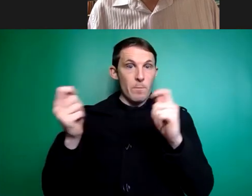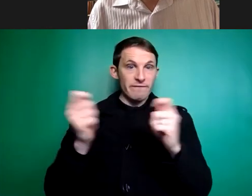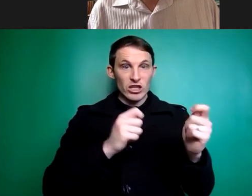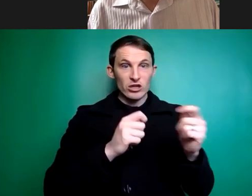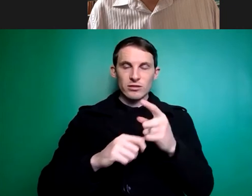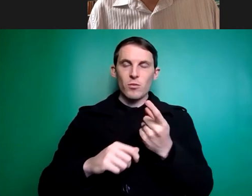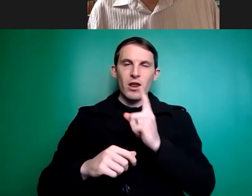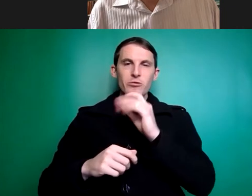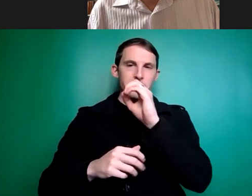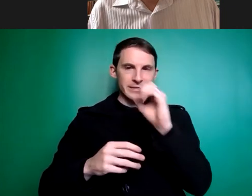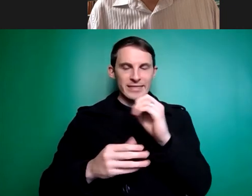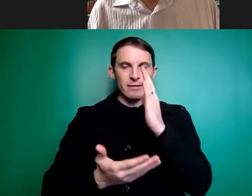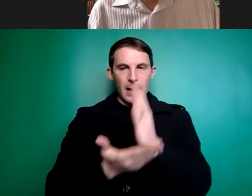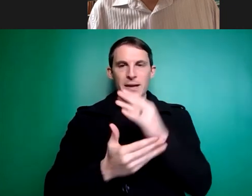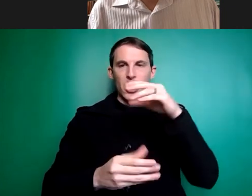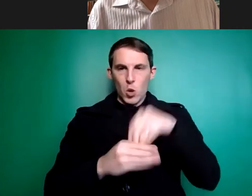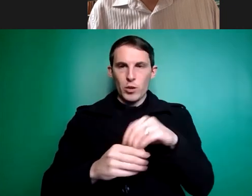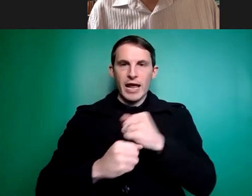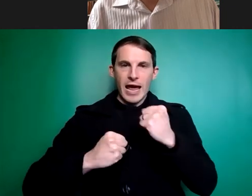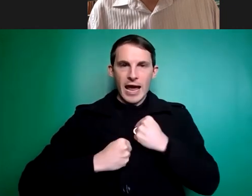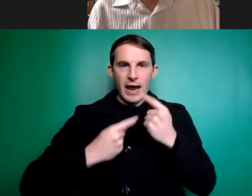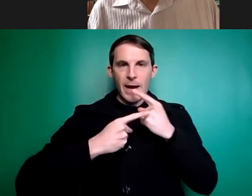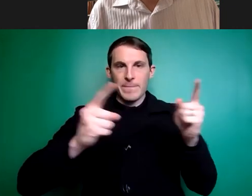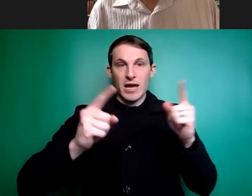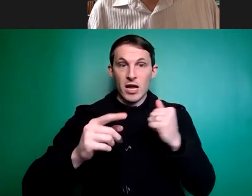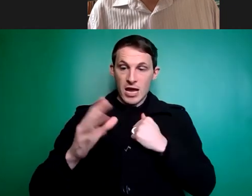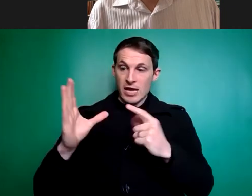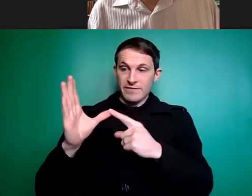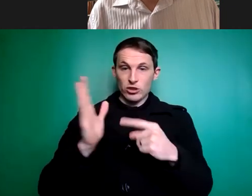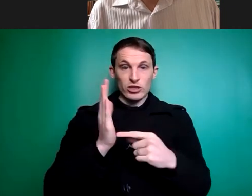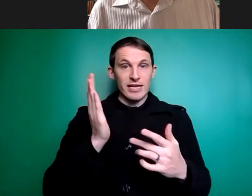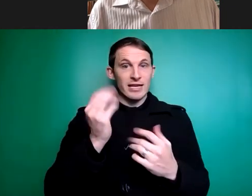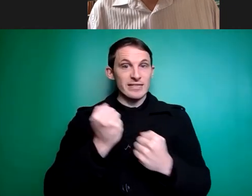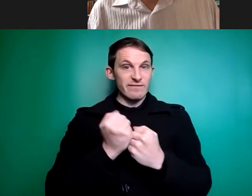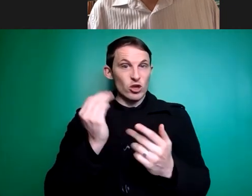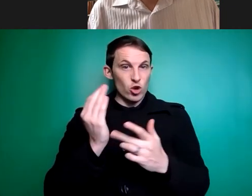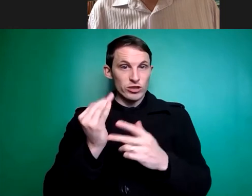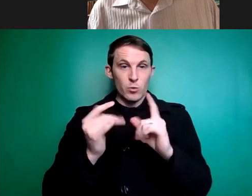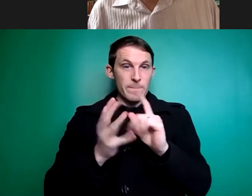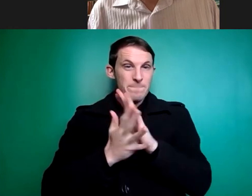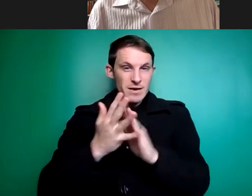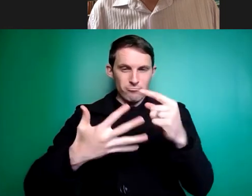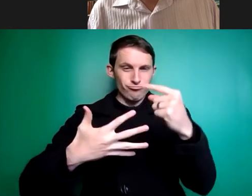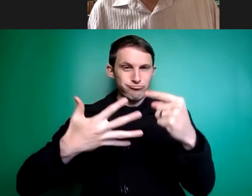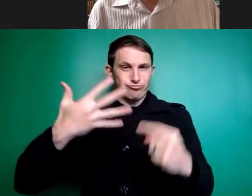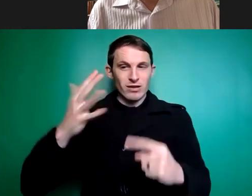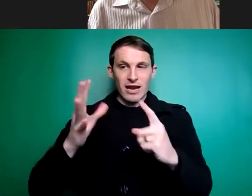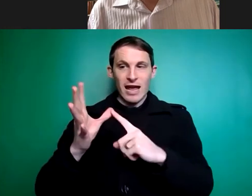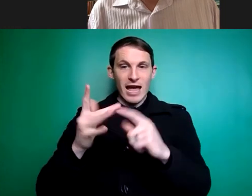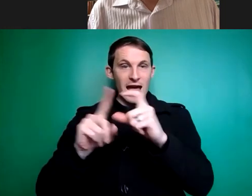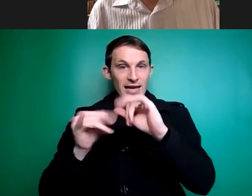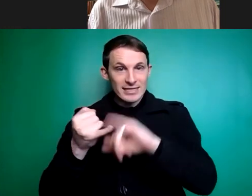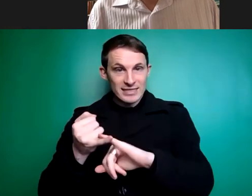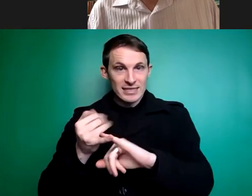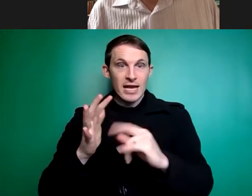100 included in this campaign so our definition of assistive technology is very very broad so we're talking about aids equipment and home